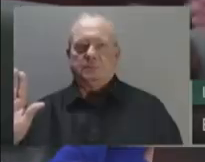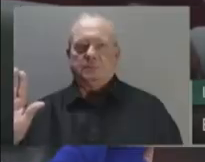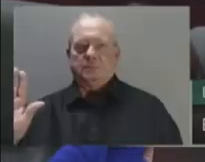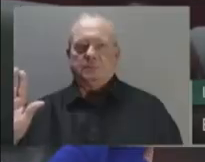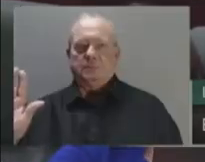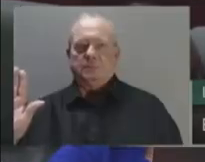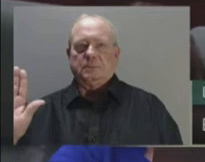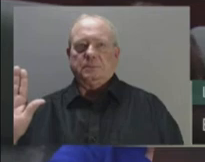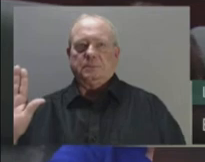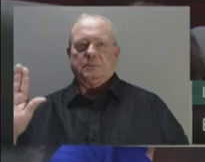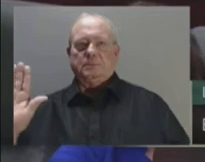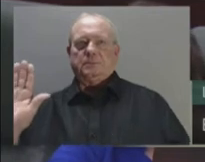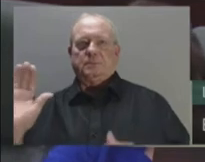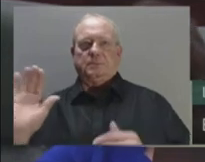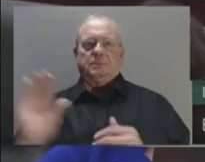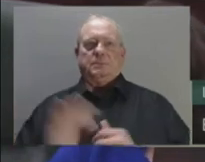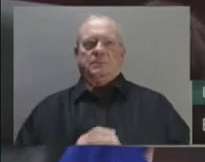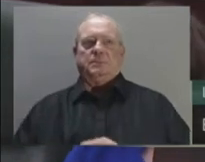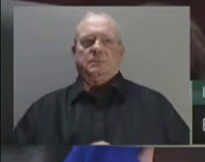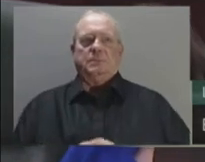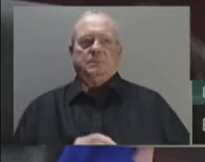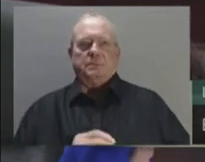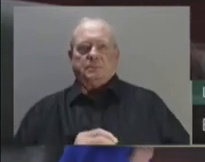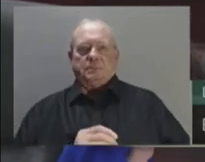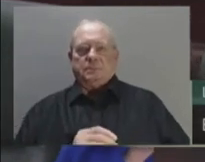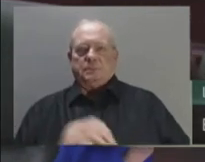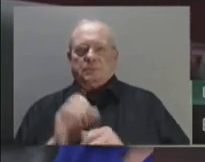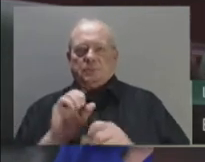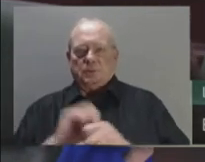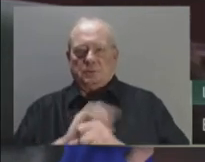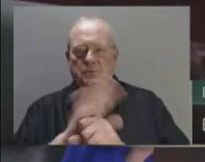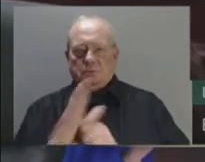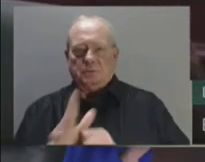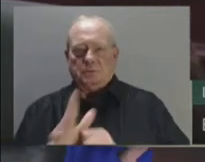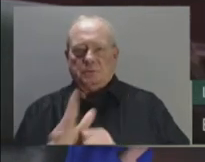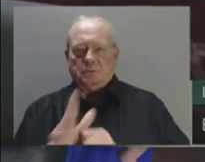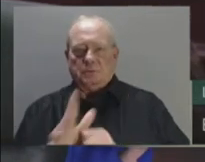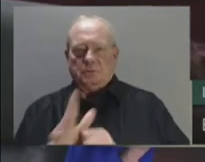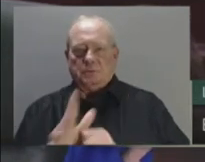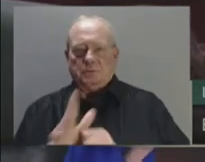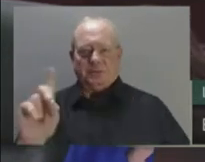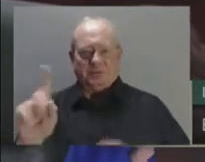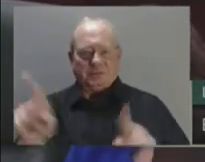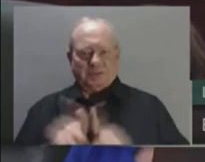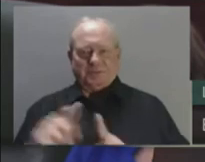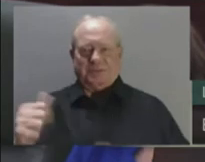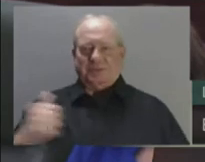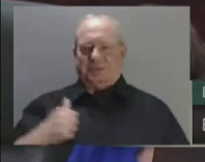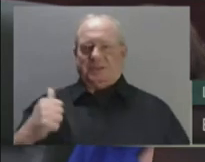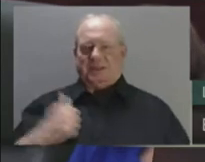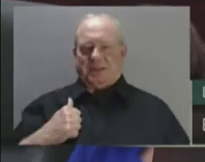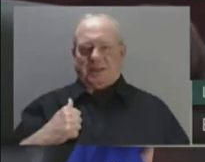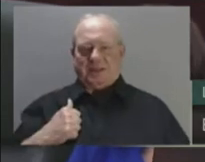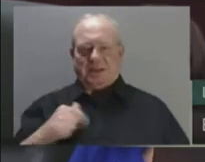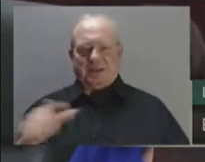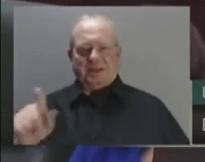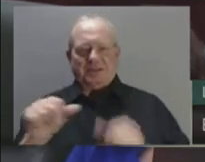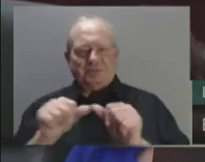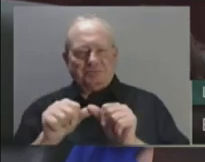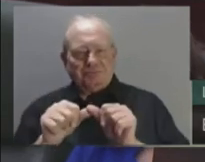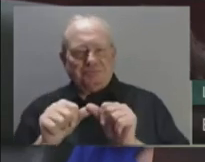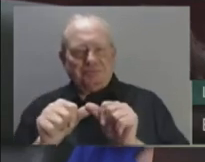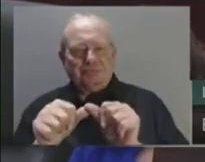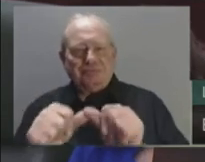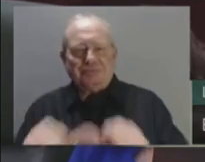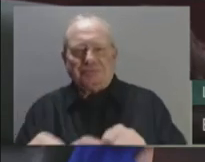An energy-rich democracy like Canada that continues to hamstring its world-class, responsible energy